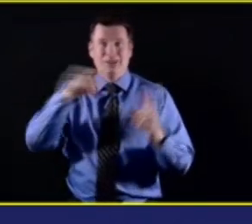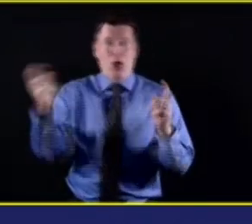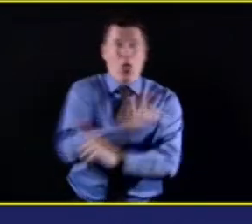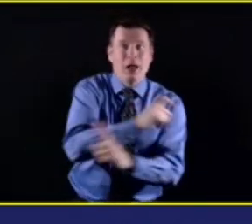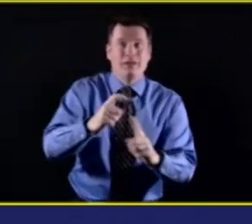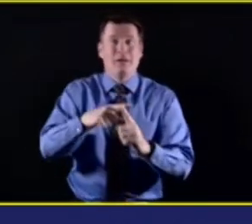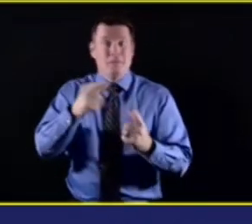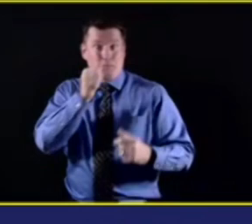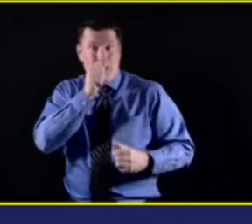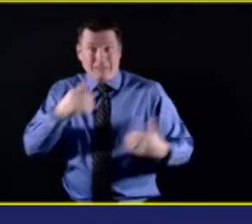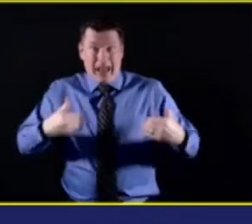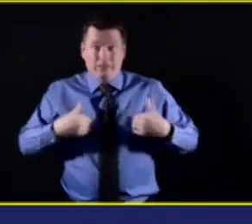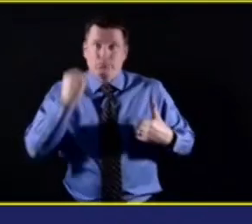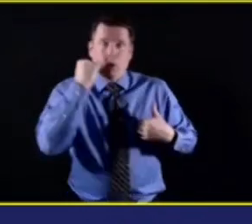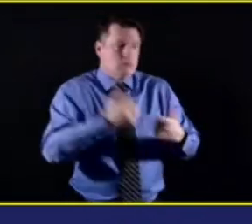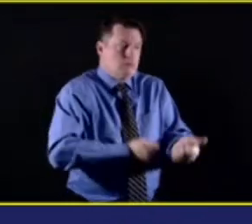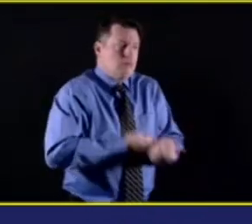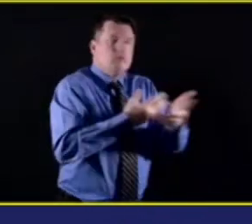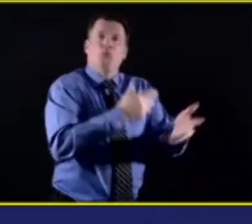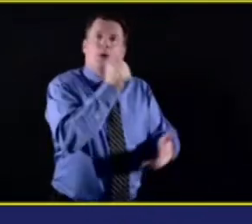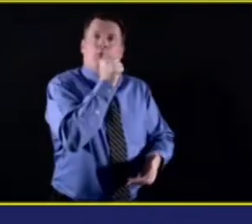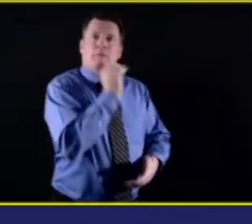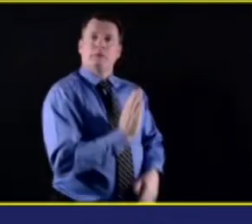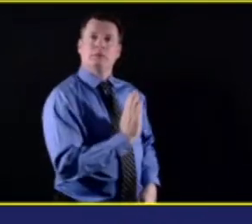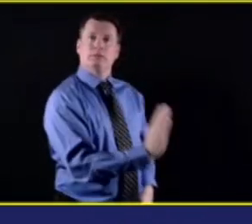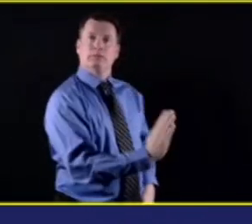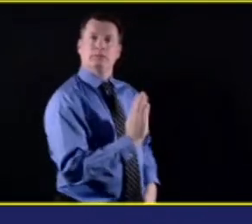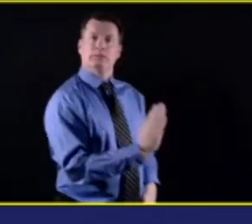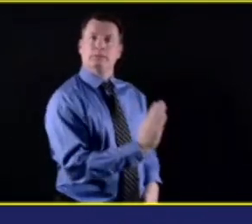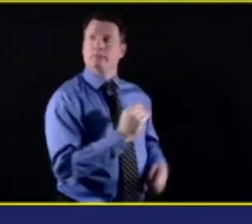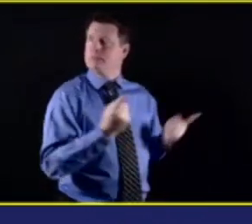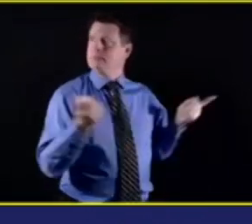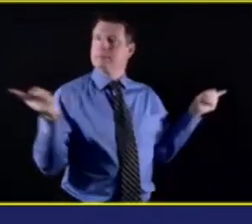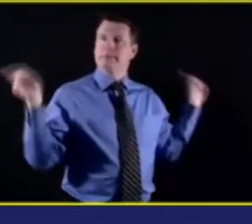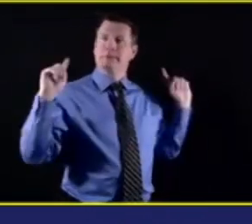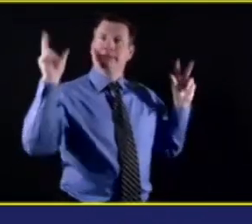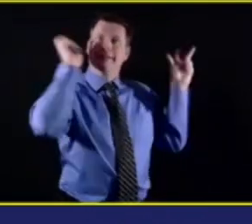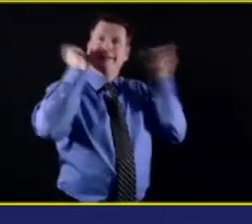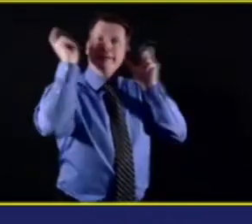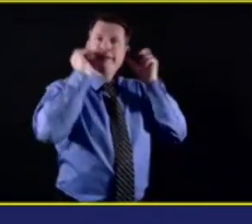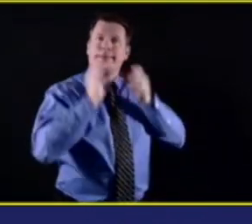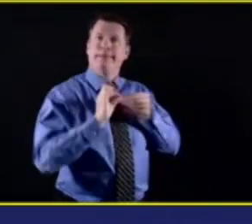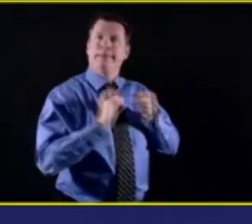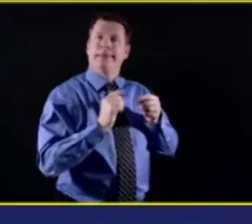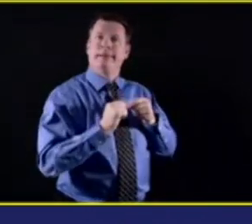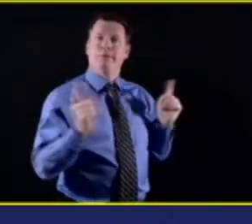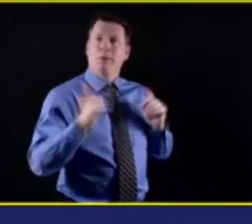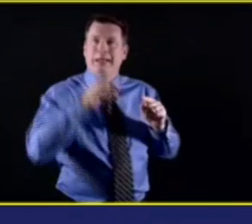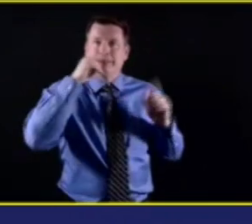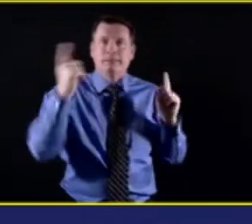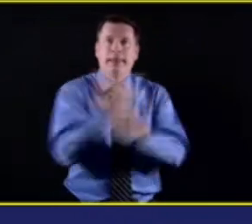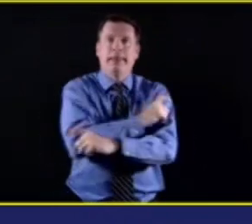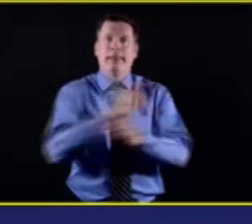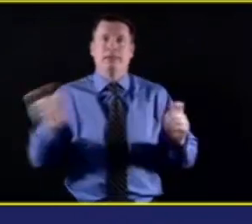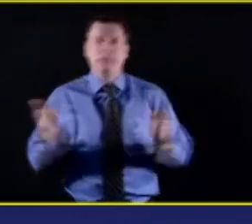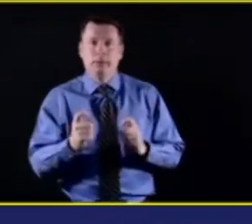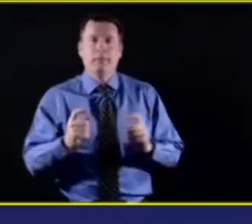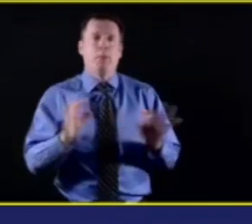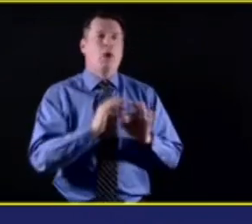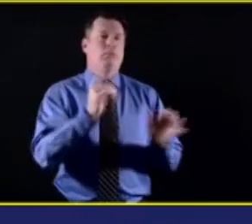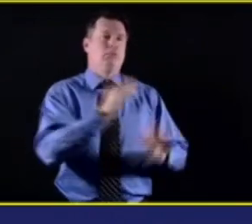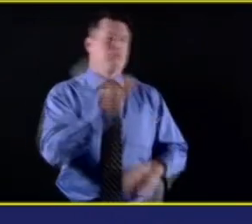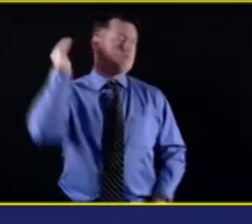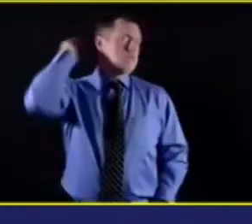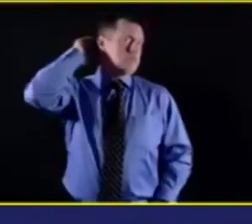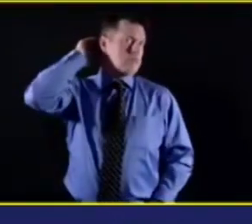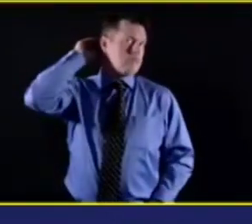I think it's something that providers are aware of and sometimes have discussions with patients as well about sort of how to sort of overcome